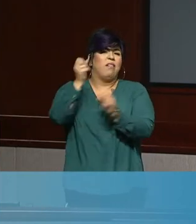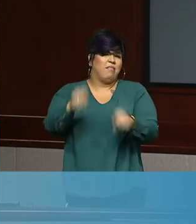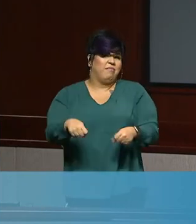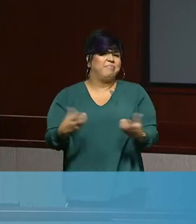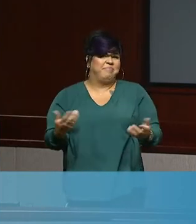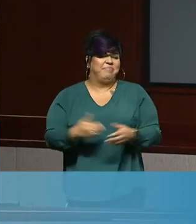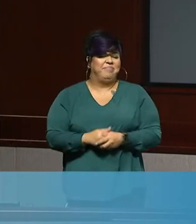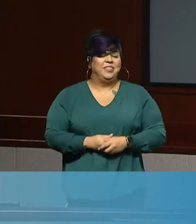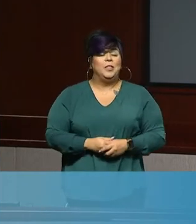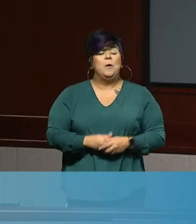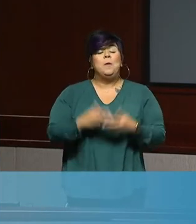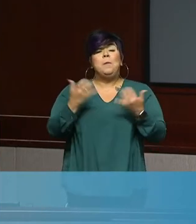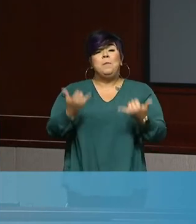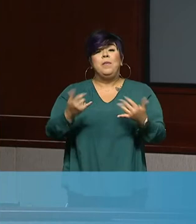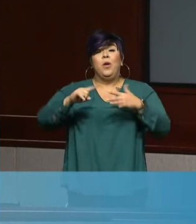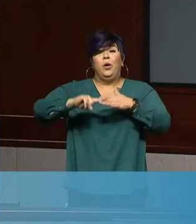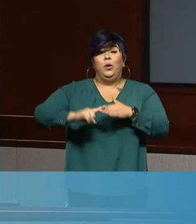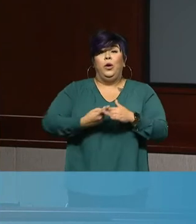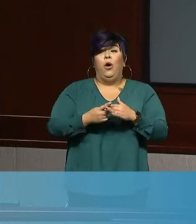We're going to go into questions now.